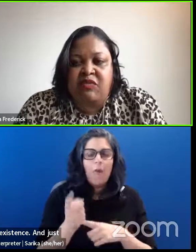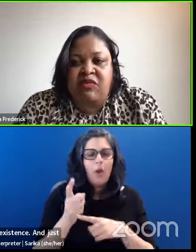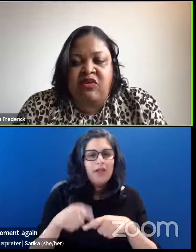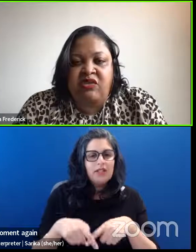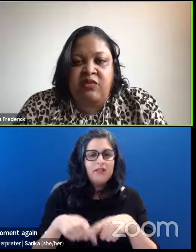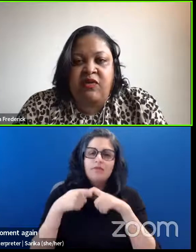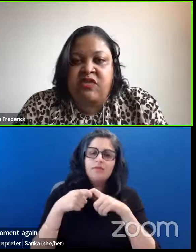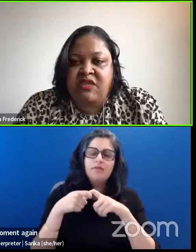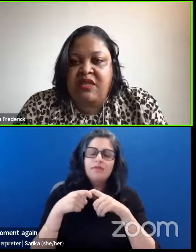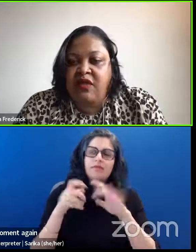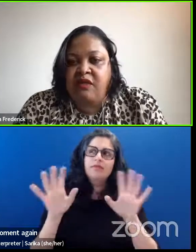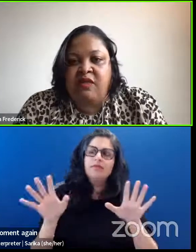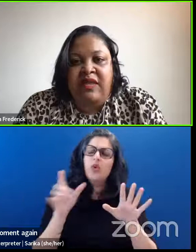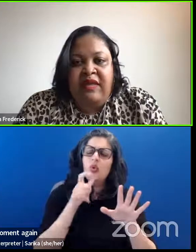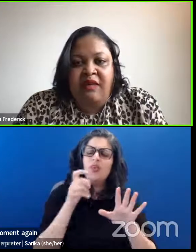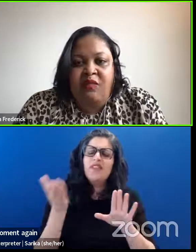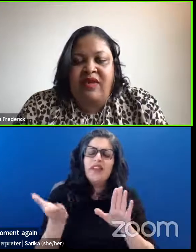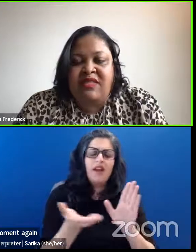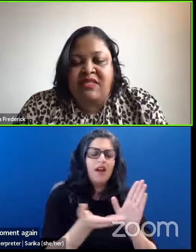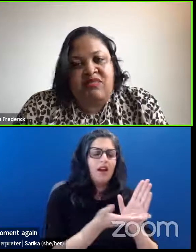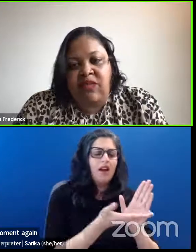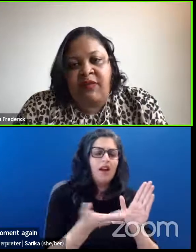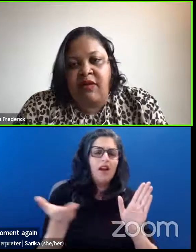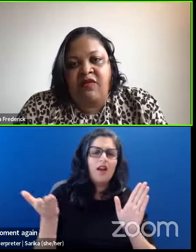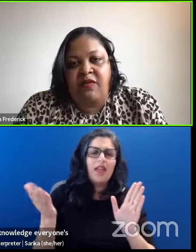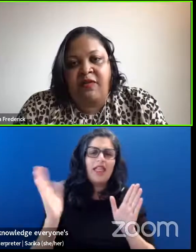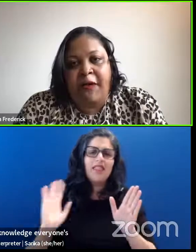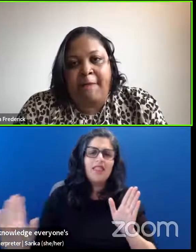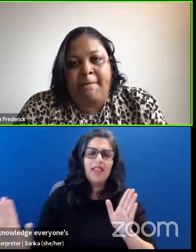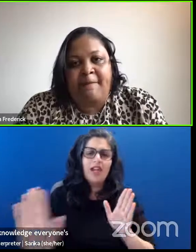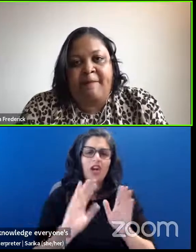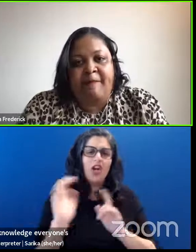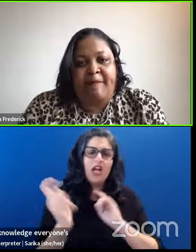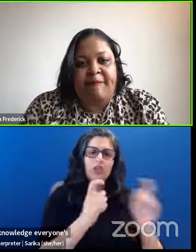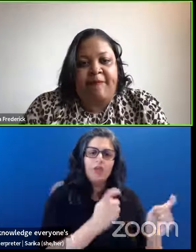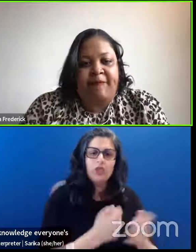acknowledge everyone's contributions in their own ways is really powerful.